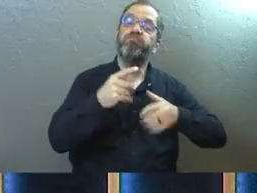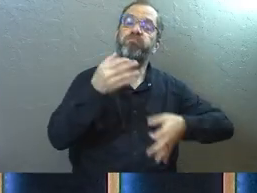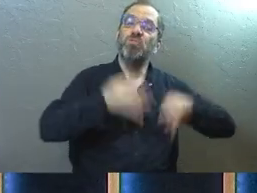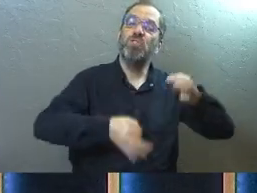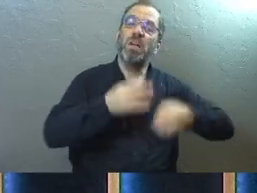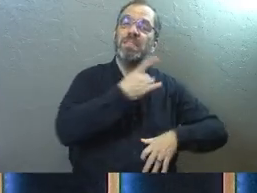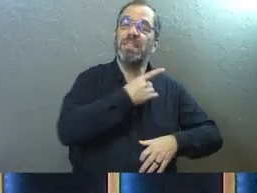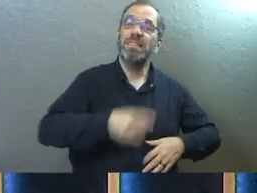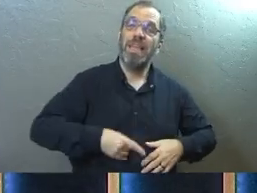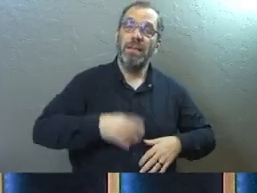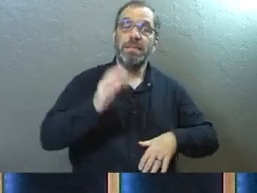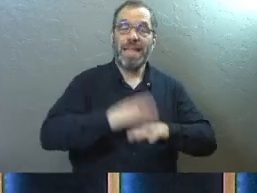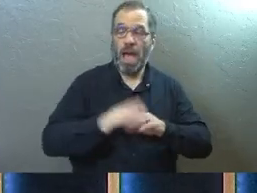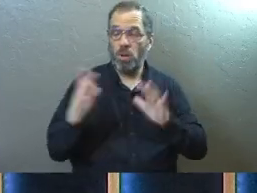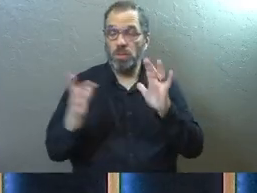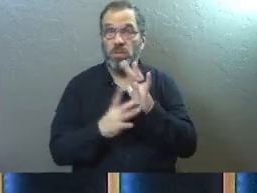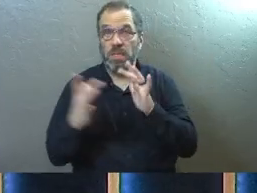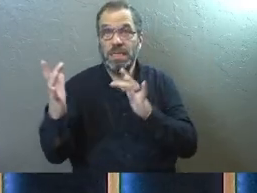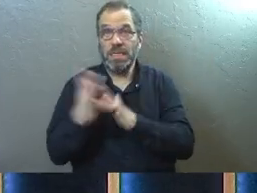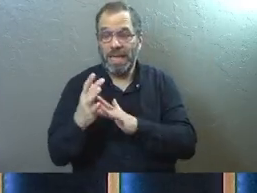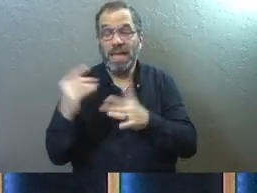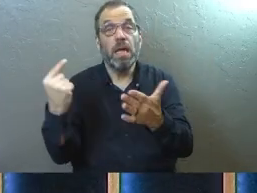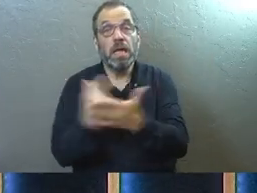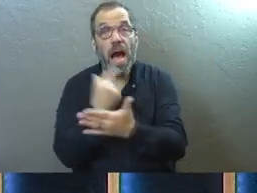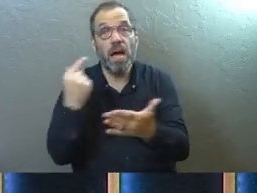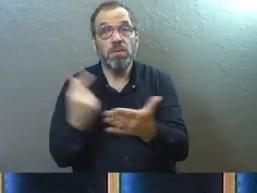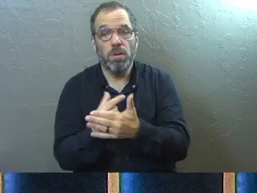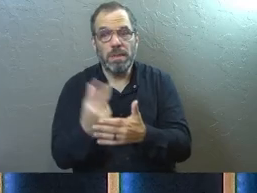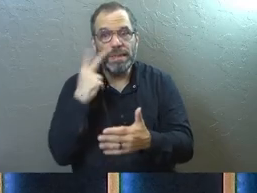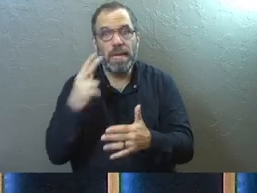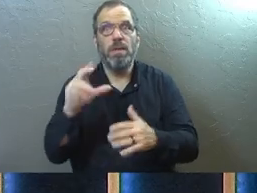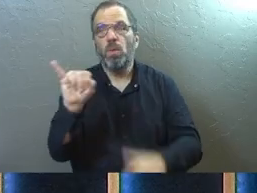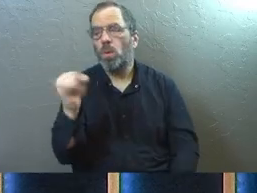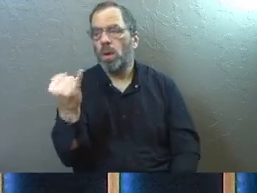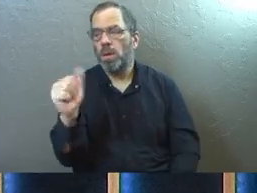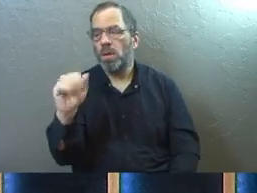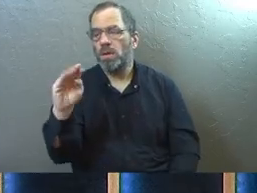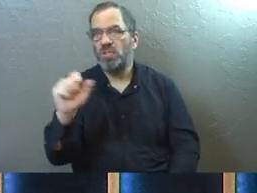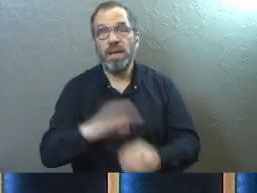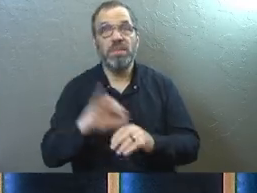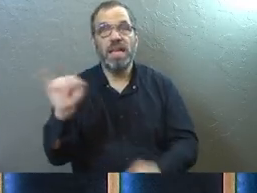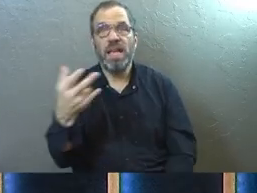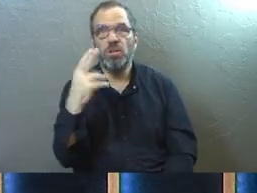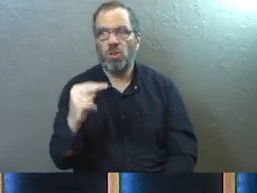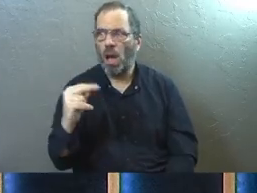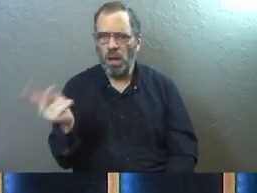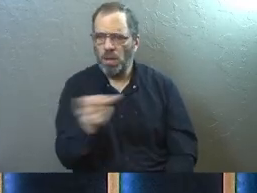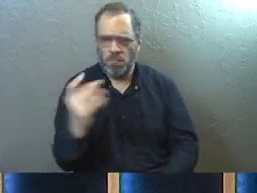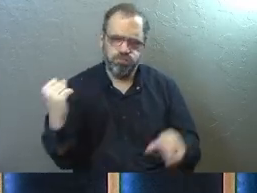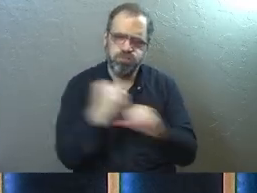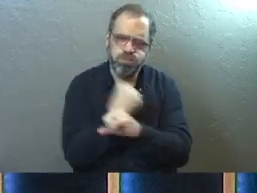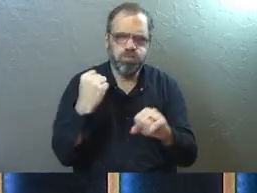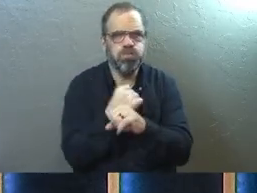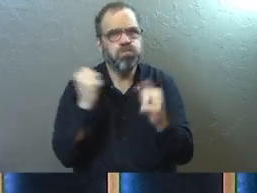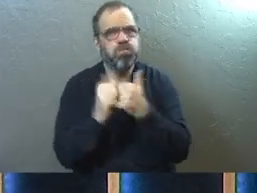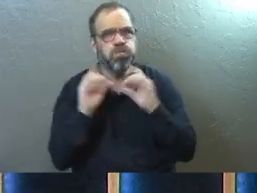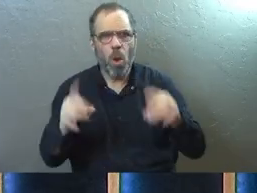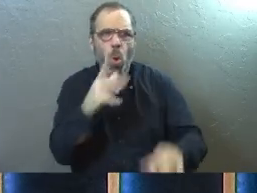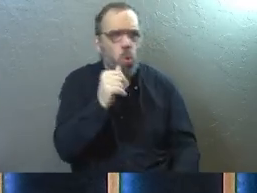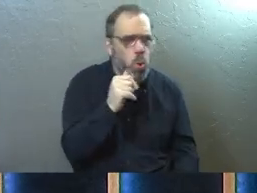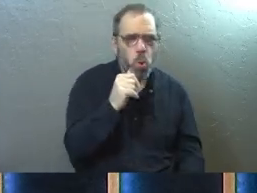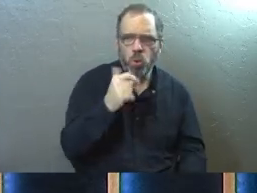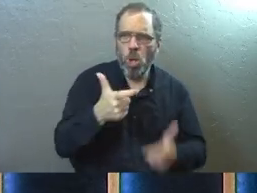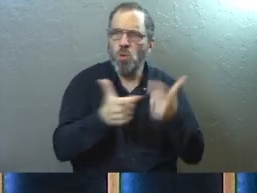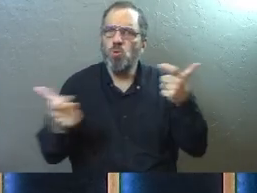result. You get to the time of Jesus and in the gospels, you see it with James and John, because they're always fighting amongst the disciples for